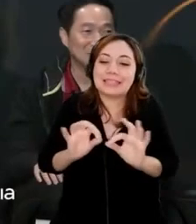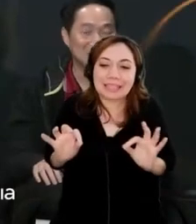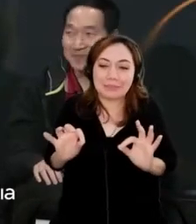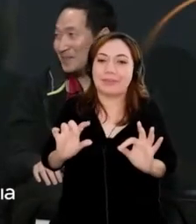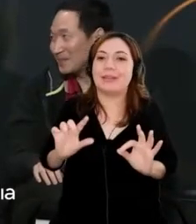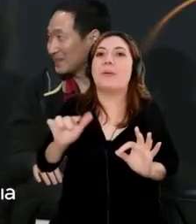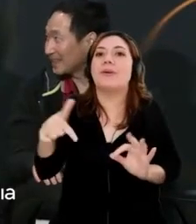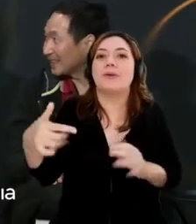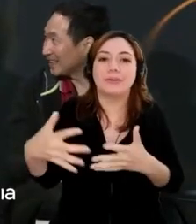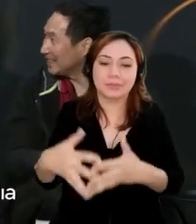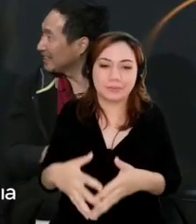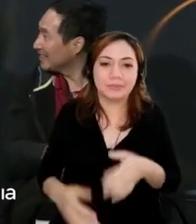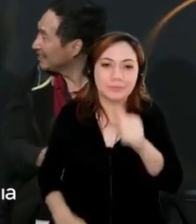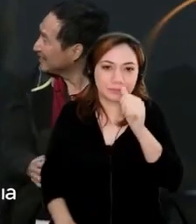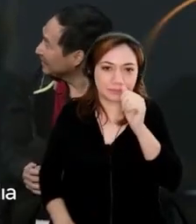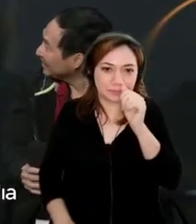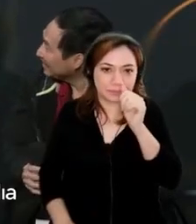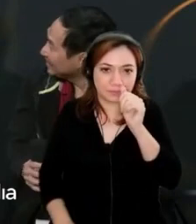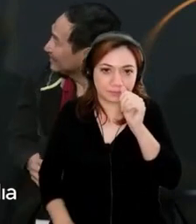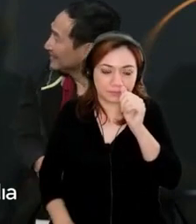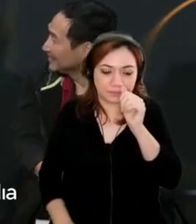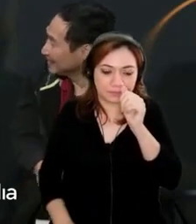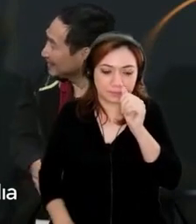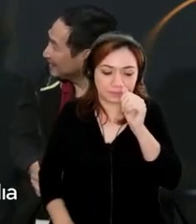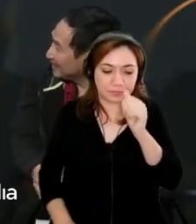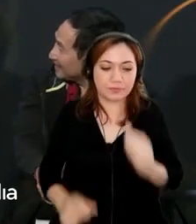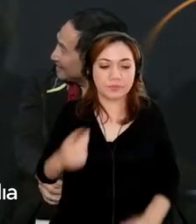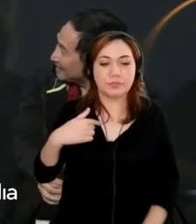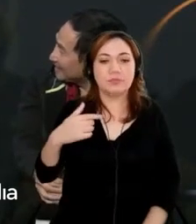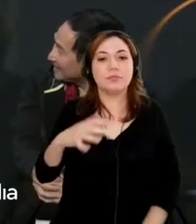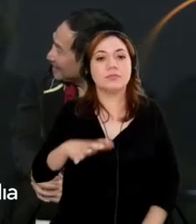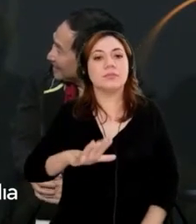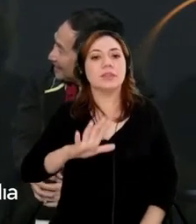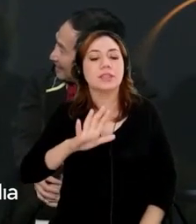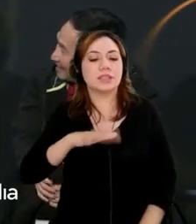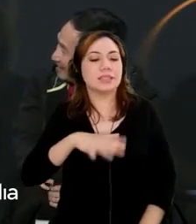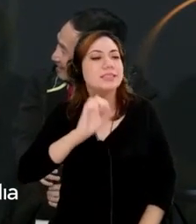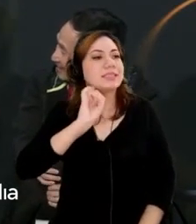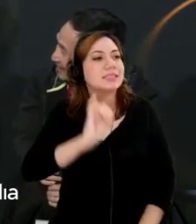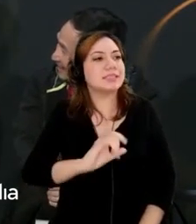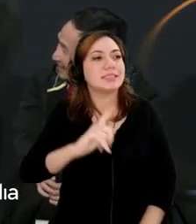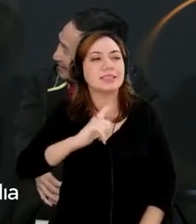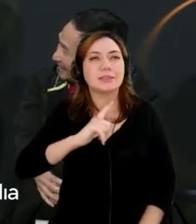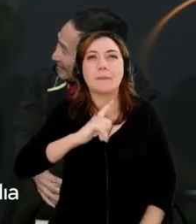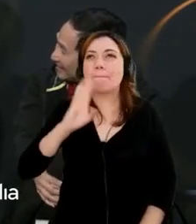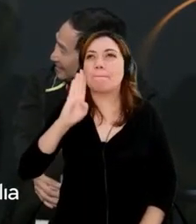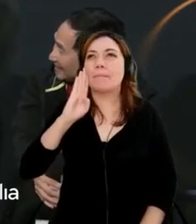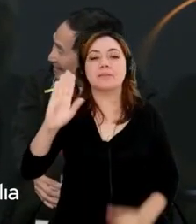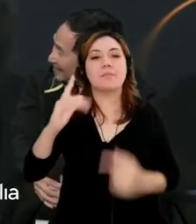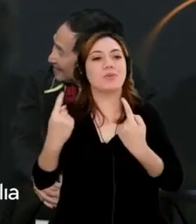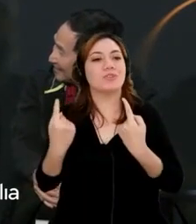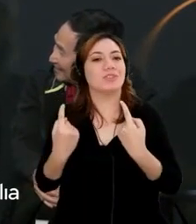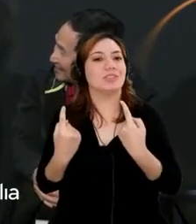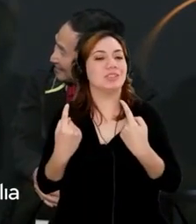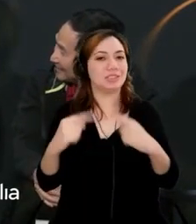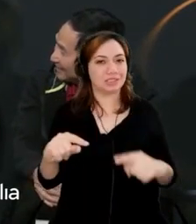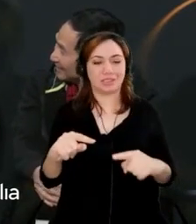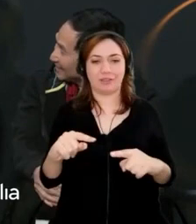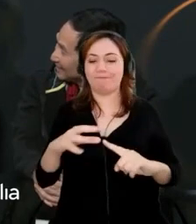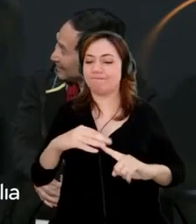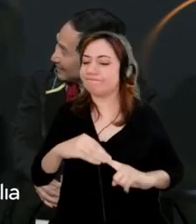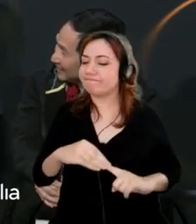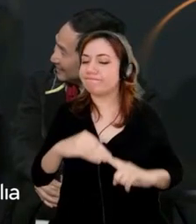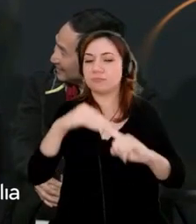And if there was, if there was one overarching challenge or one major challenge that you think that we're faced with